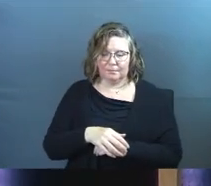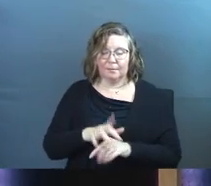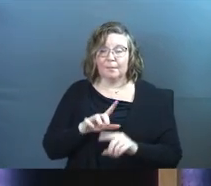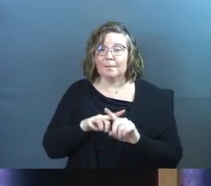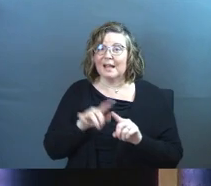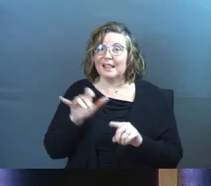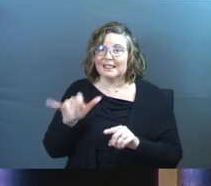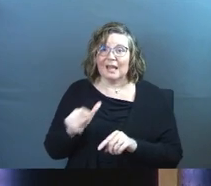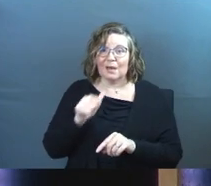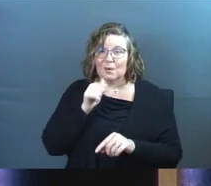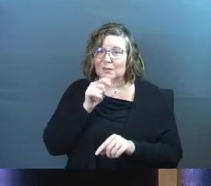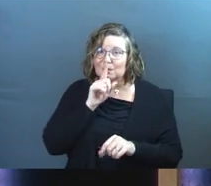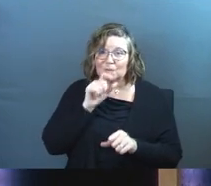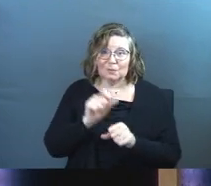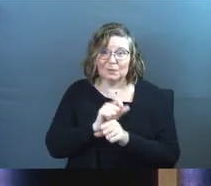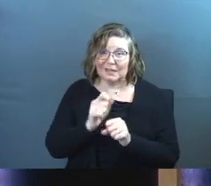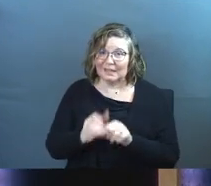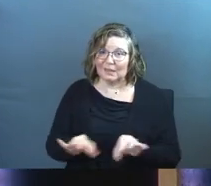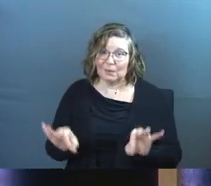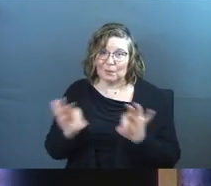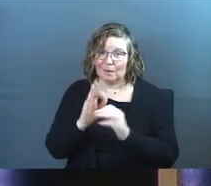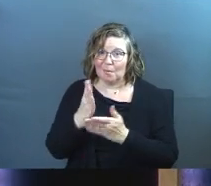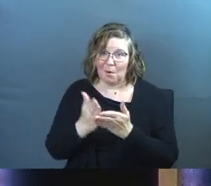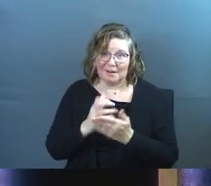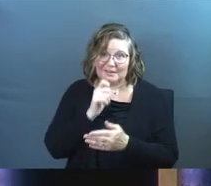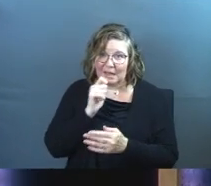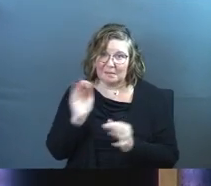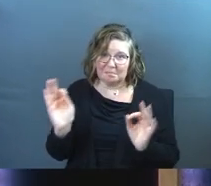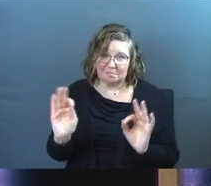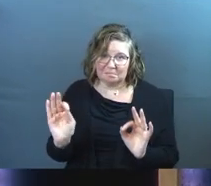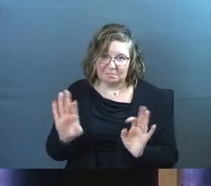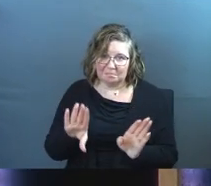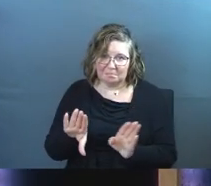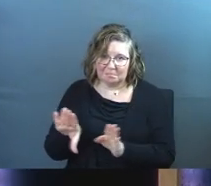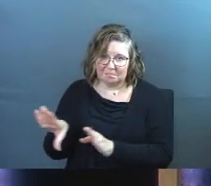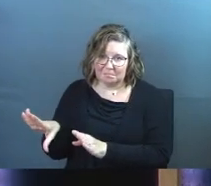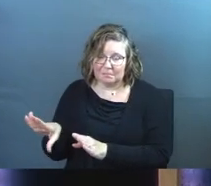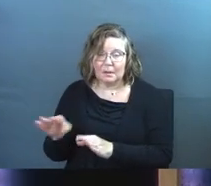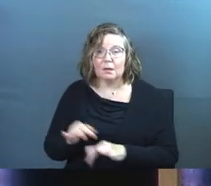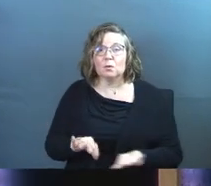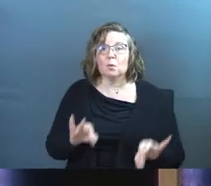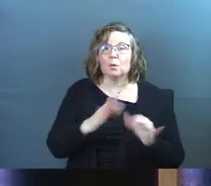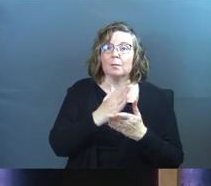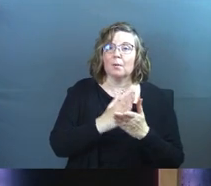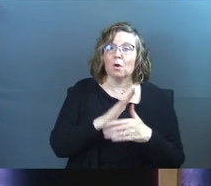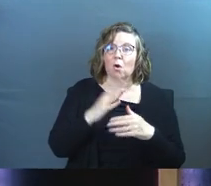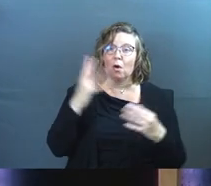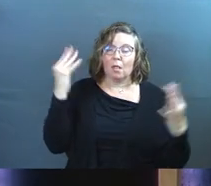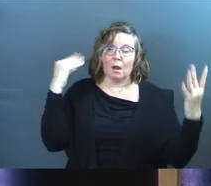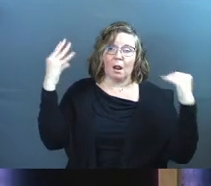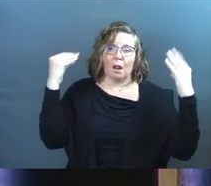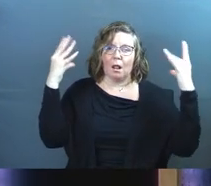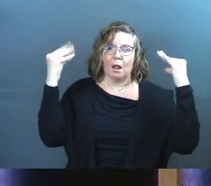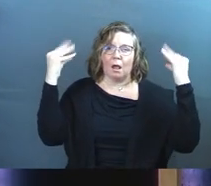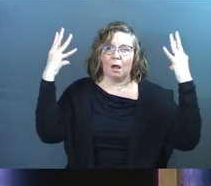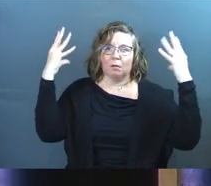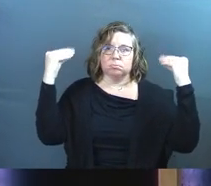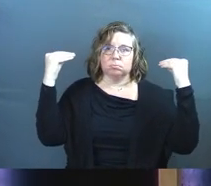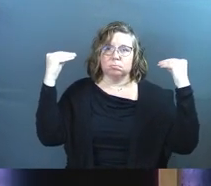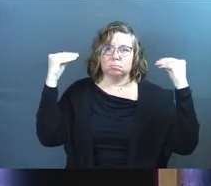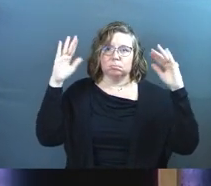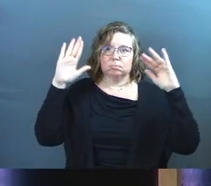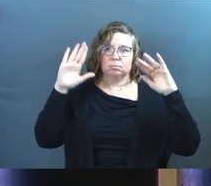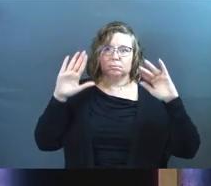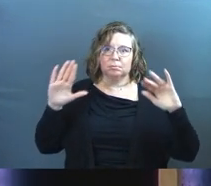But that wasn't really the critical part. The critical part is that all the voices in my life went silent.